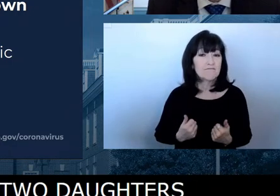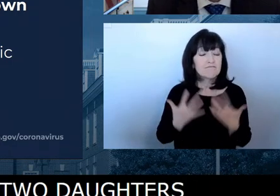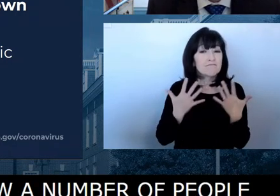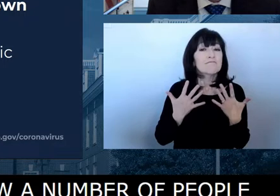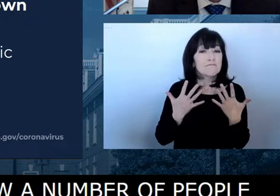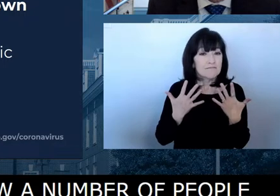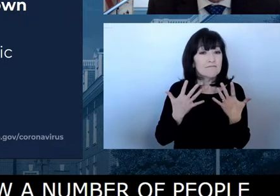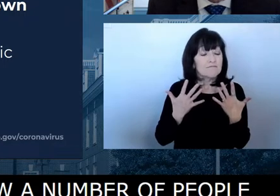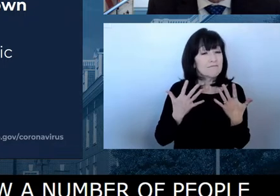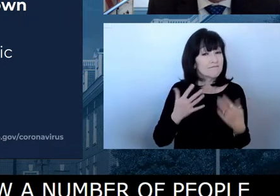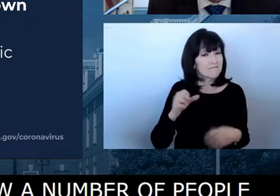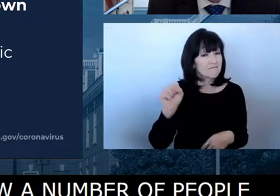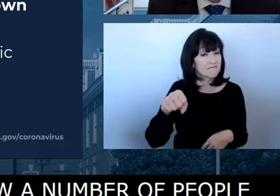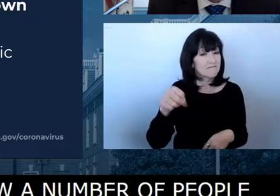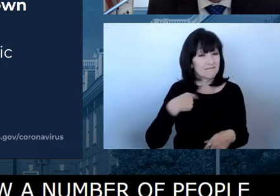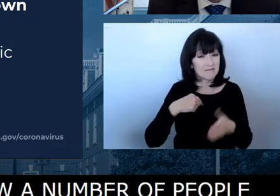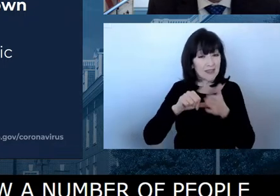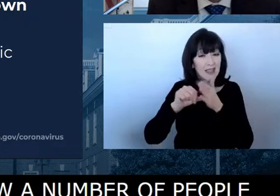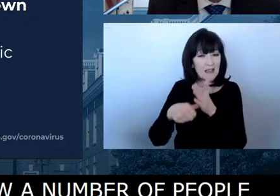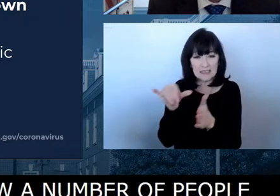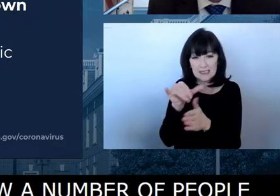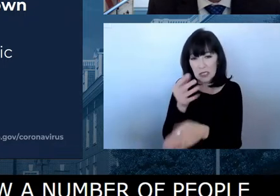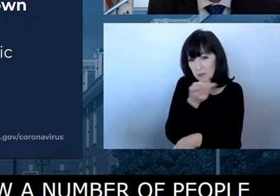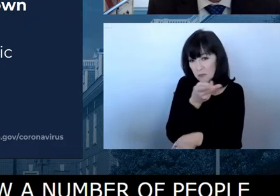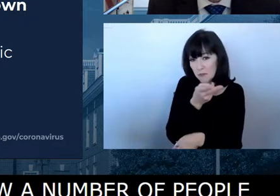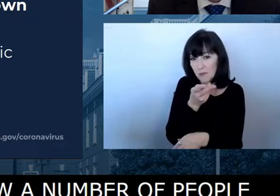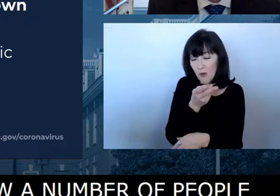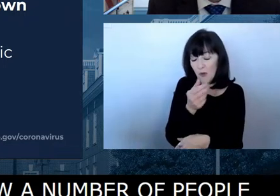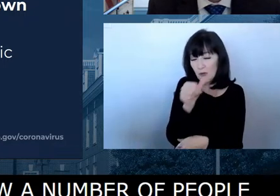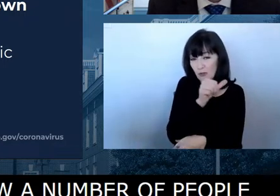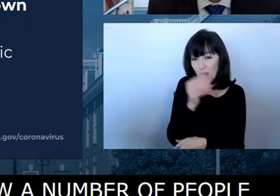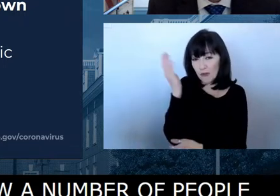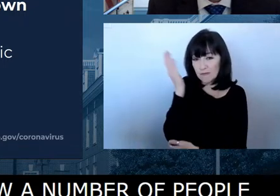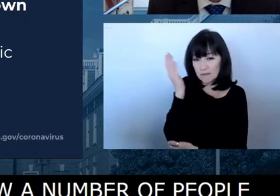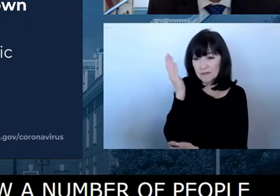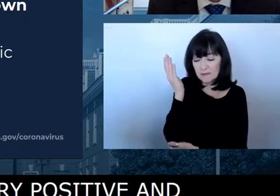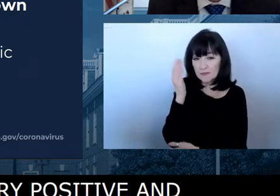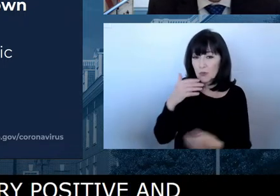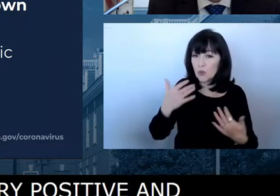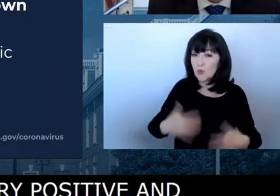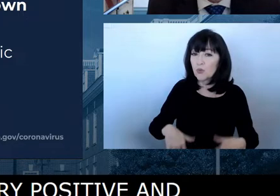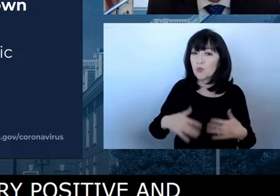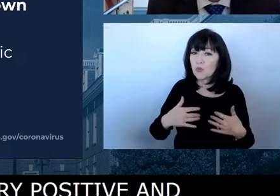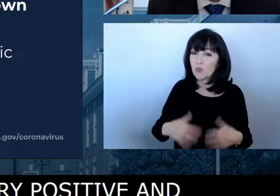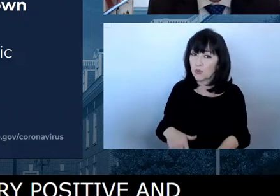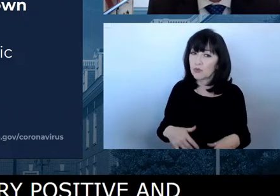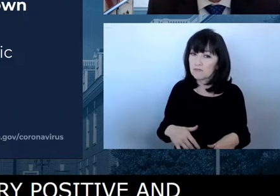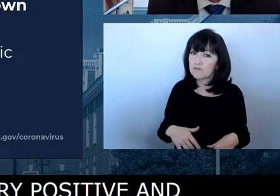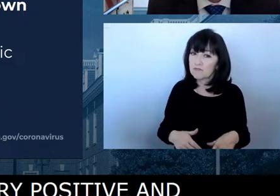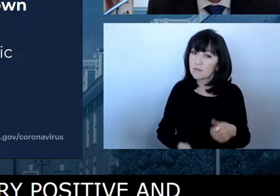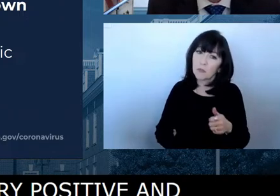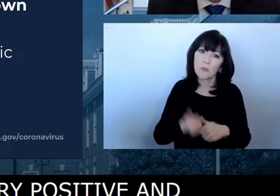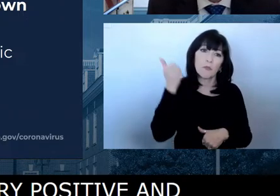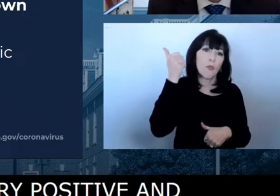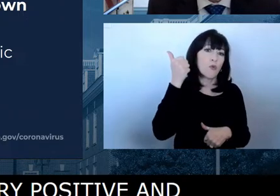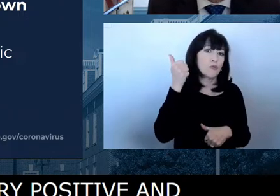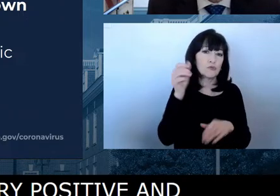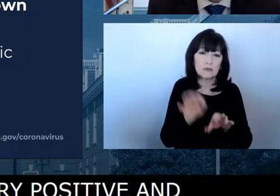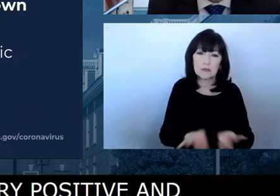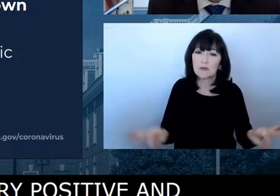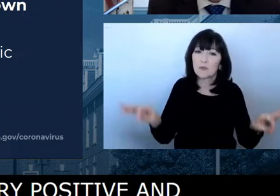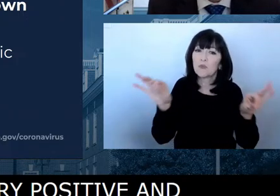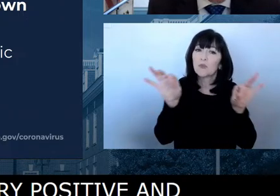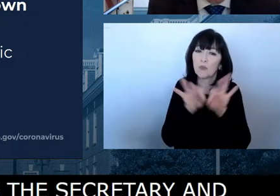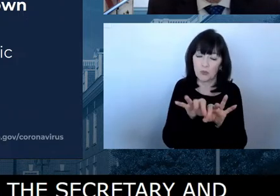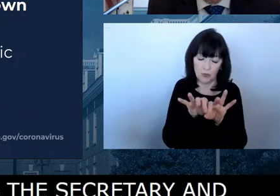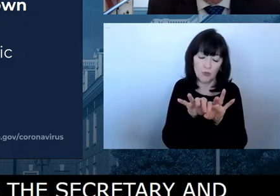as, uh, the secretary and governor did, it is, uh, the most critical and, um, important